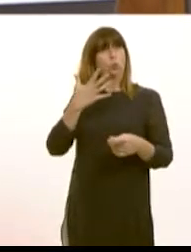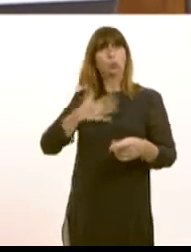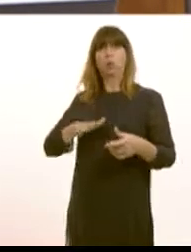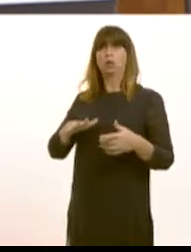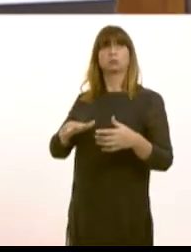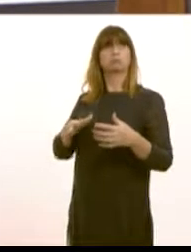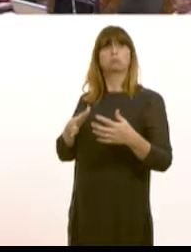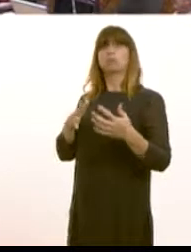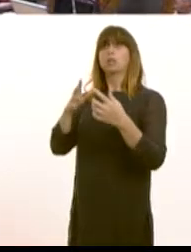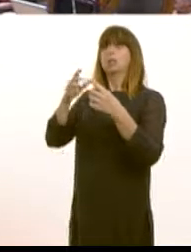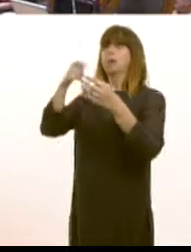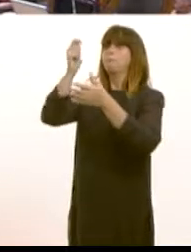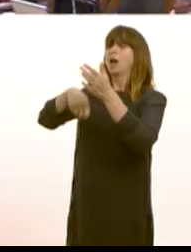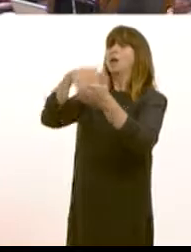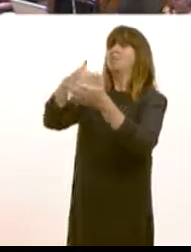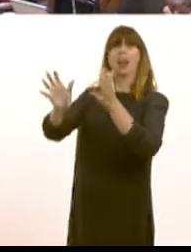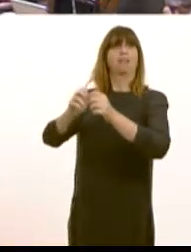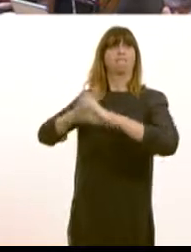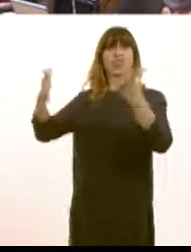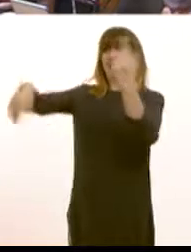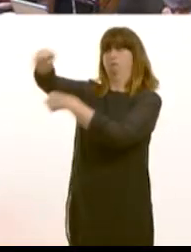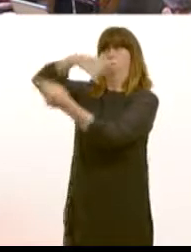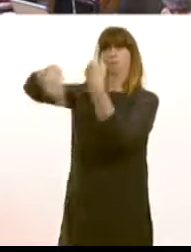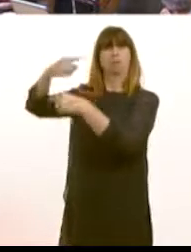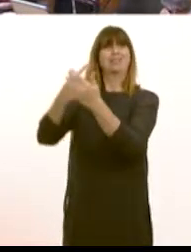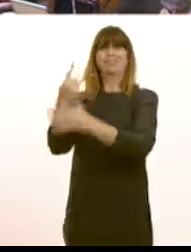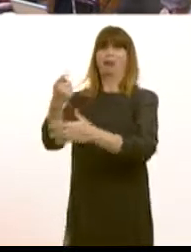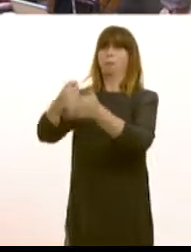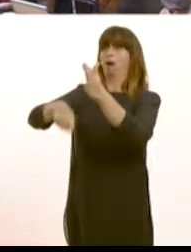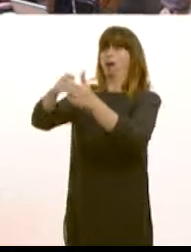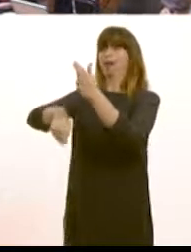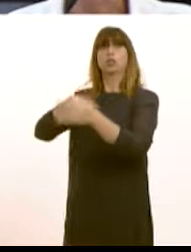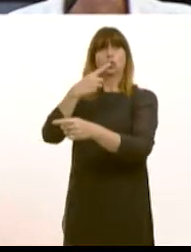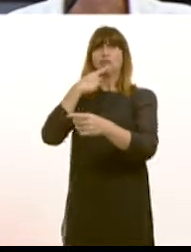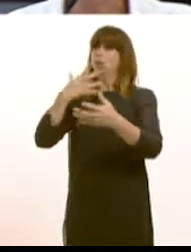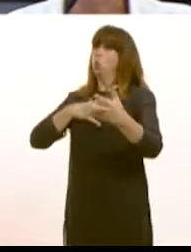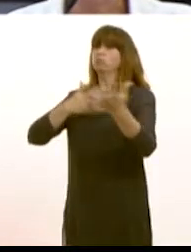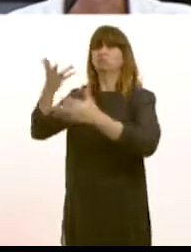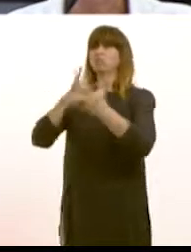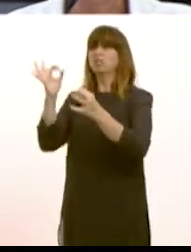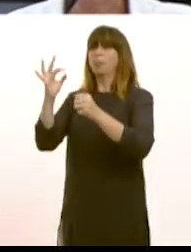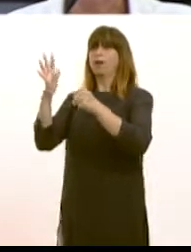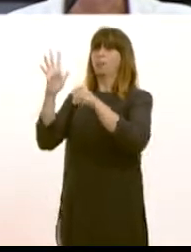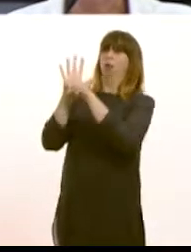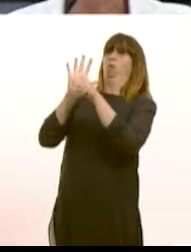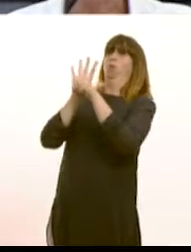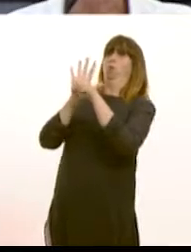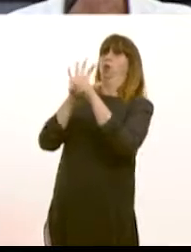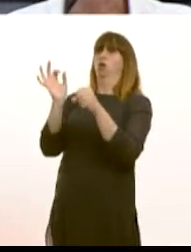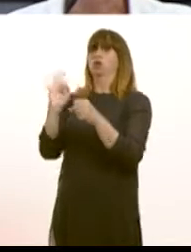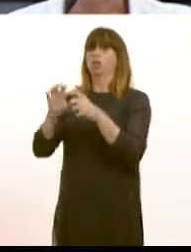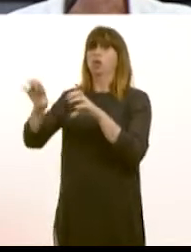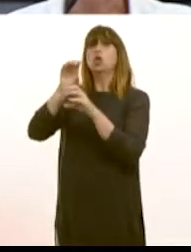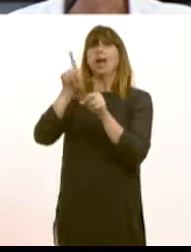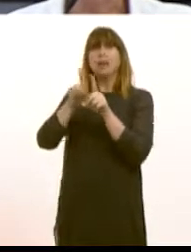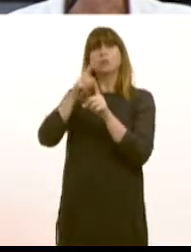to the European single market. You've also said that you want uninterrupted access and last week you said that you want to see a seven-year